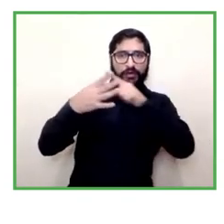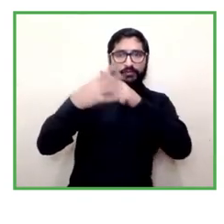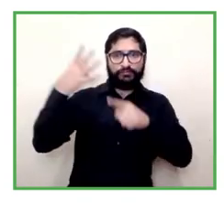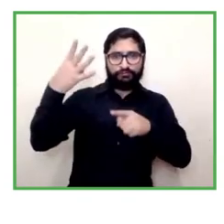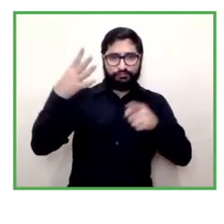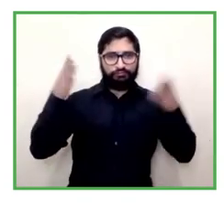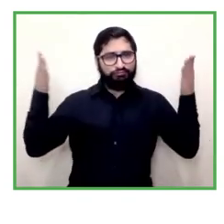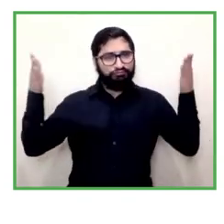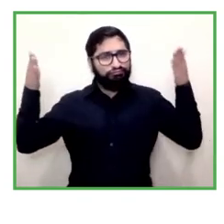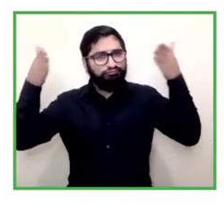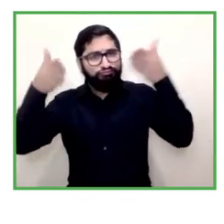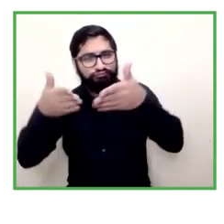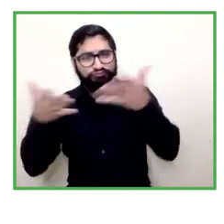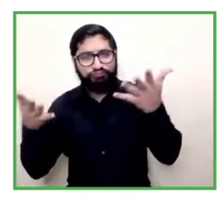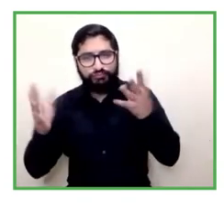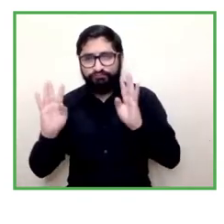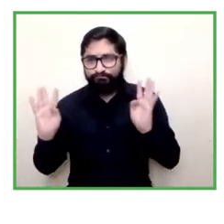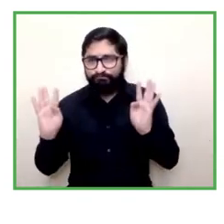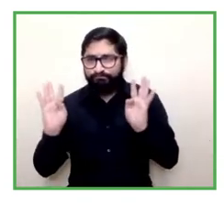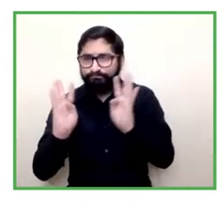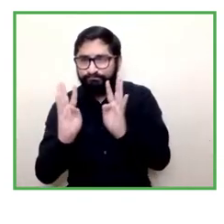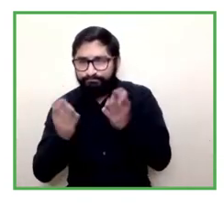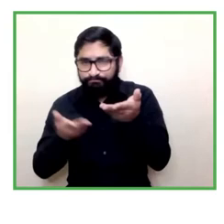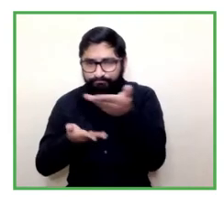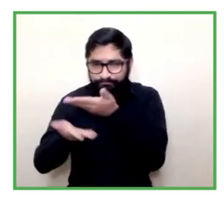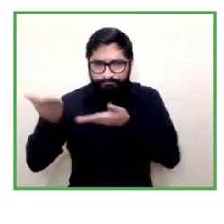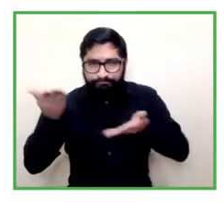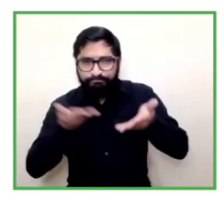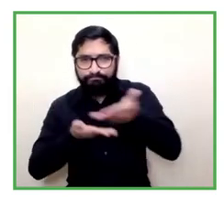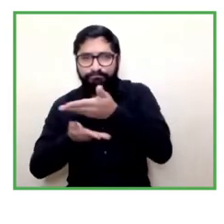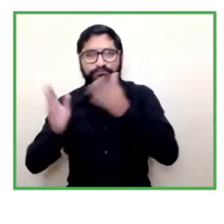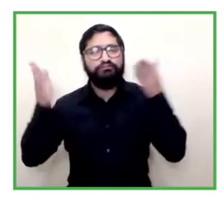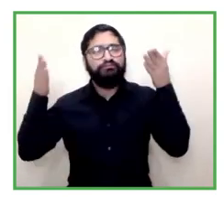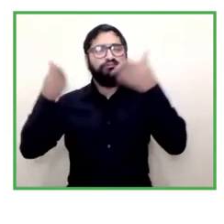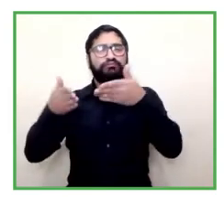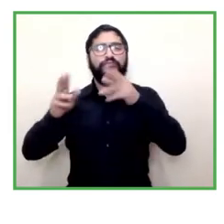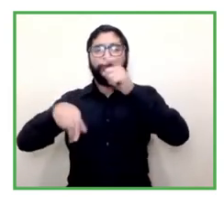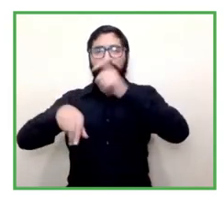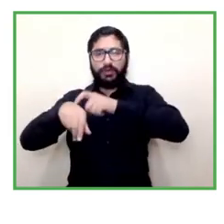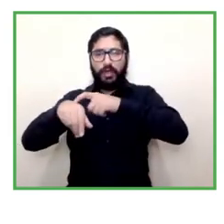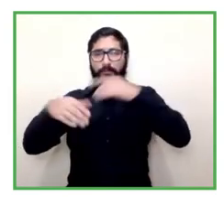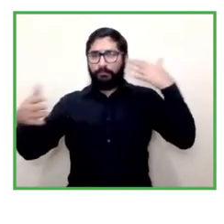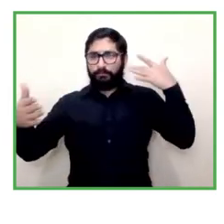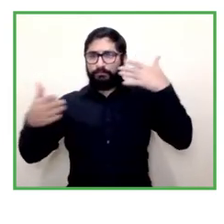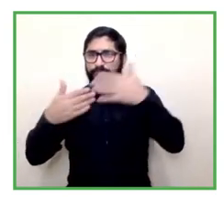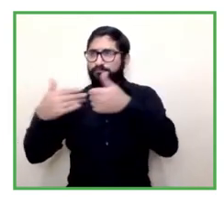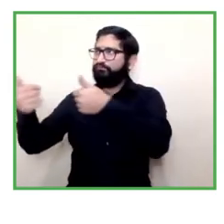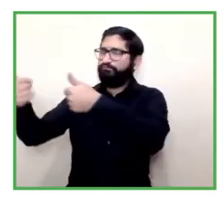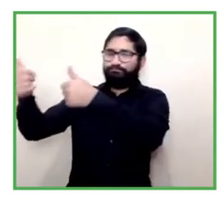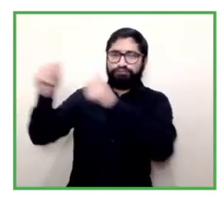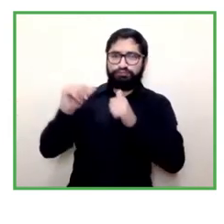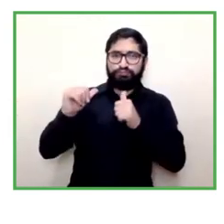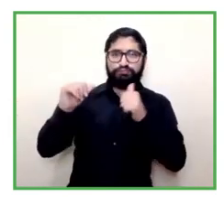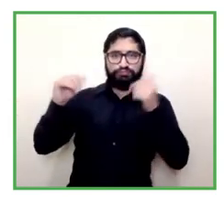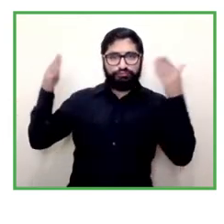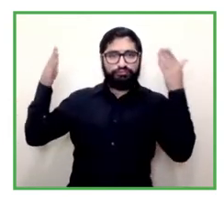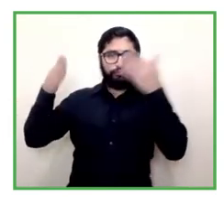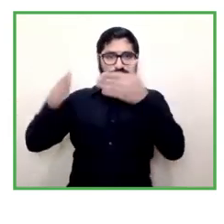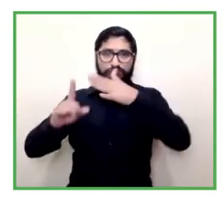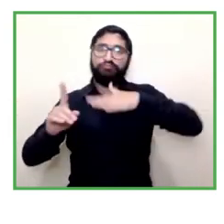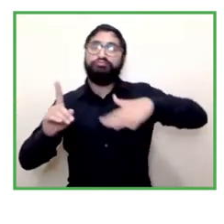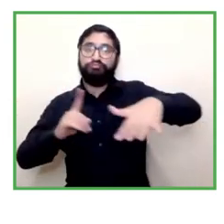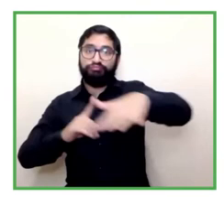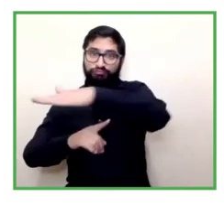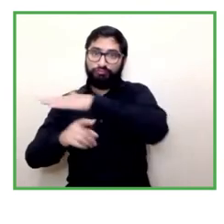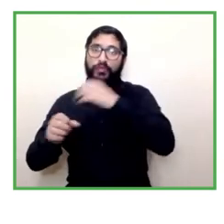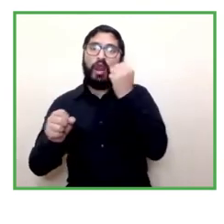joint reflections on the challenges and the time that we're living in in terms of